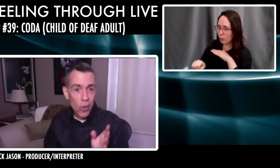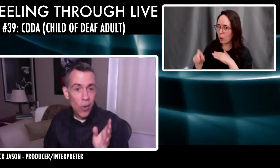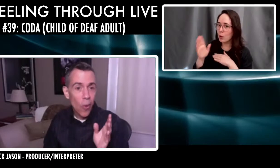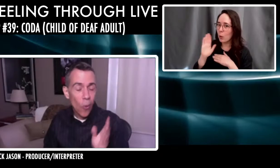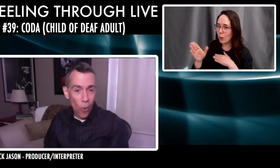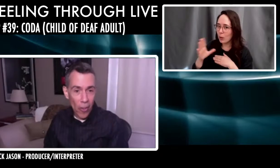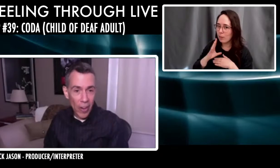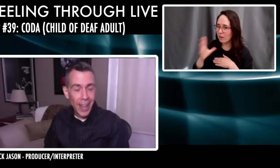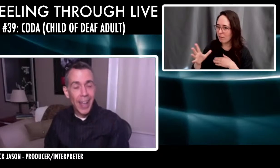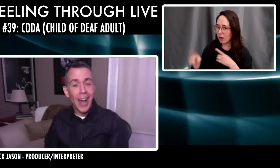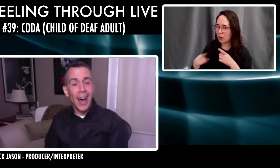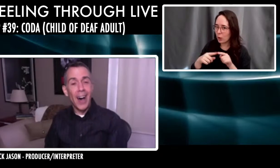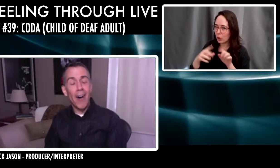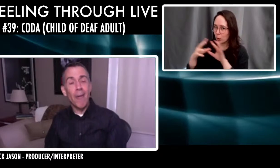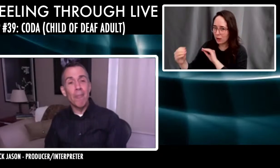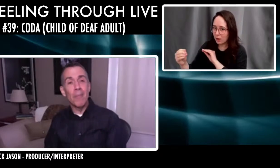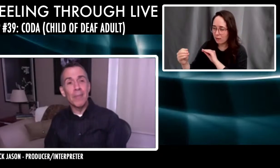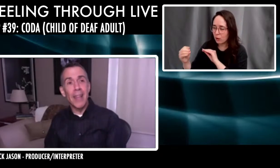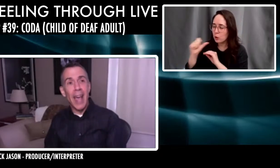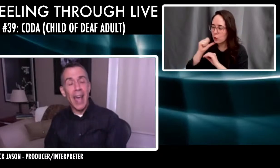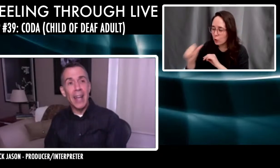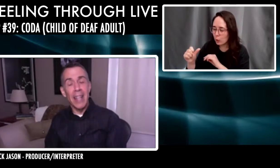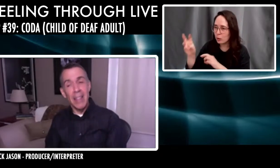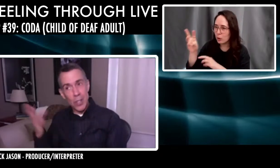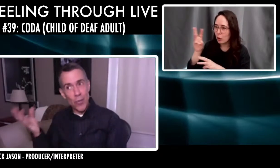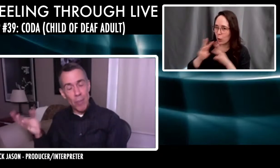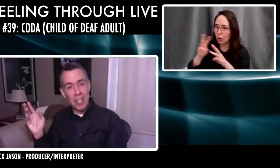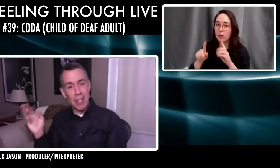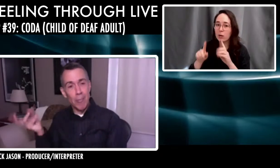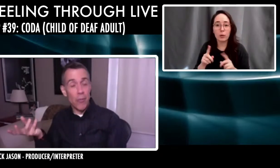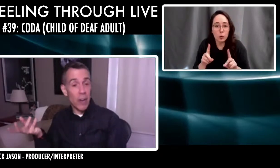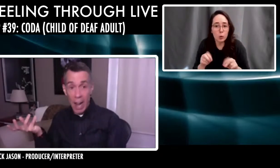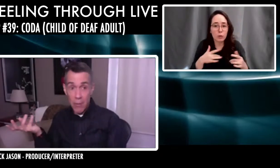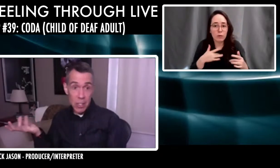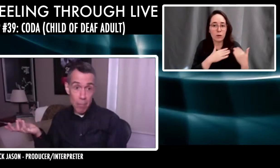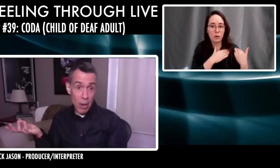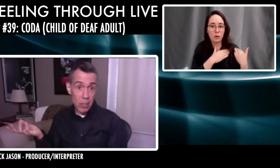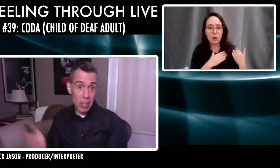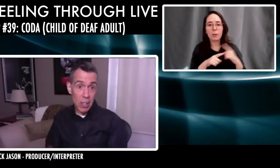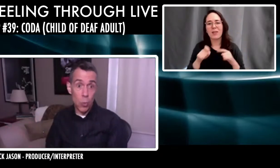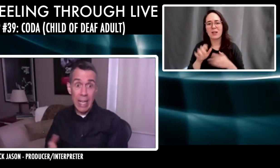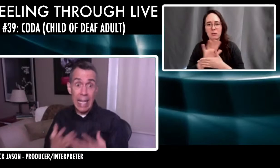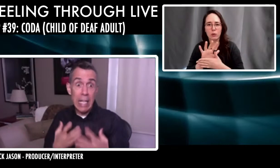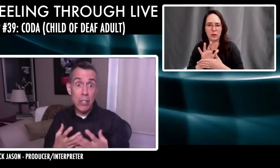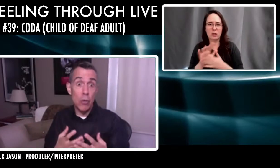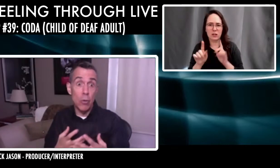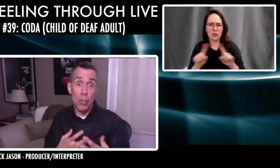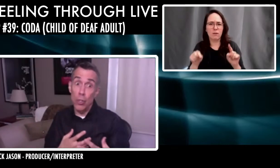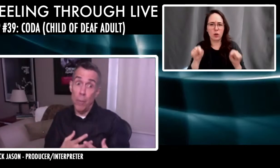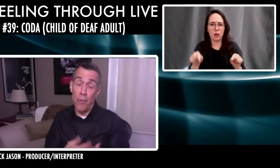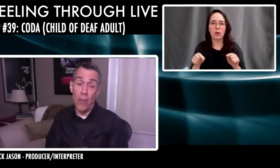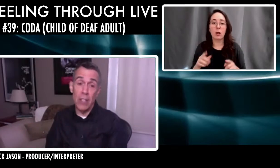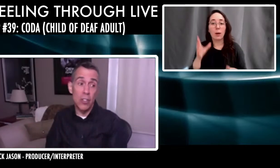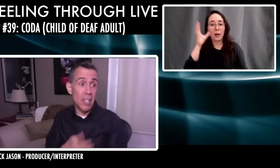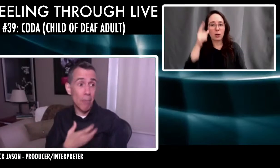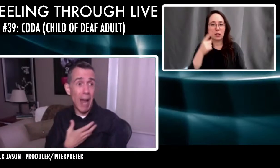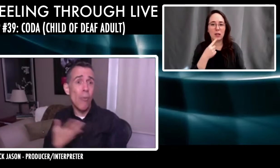you leave. Don't worry. Um, and in this film, it's a little bit different. And I've seen parents like this. We need you to